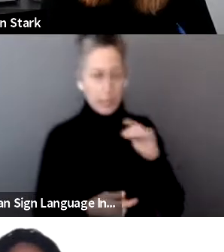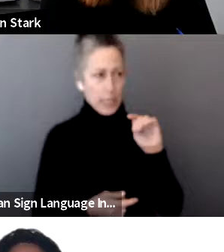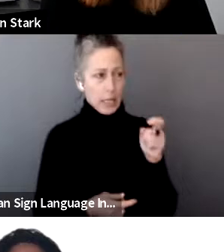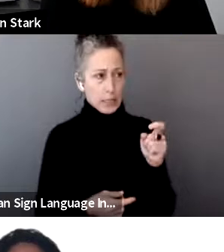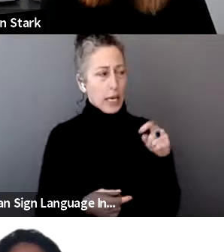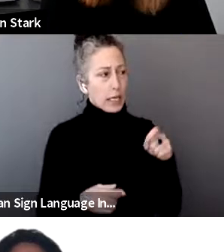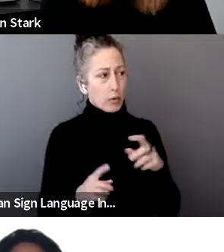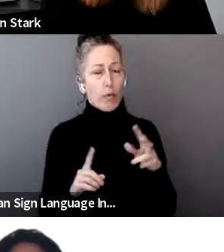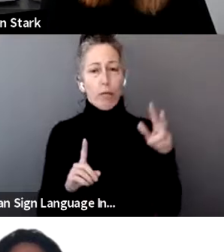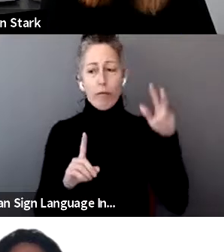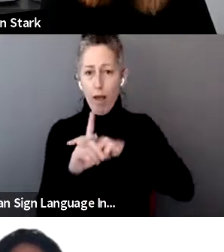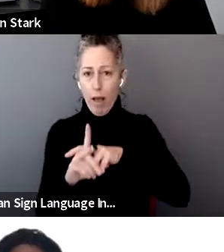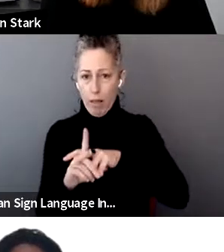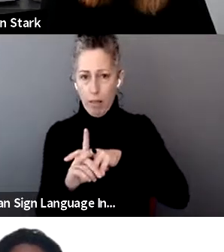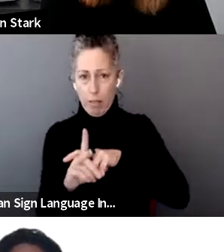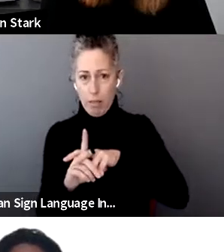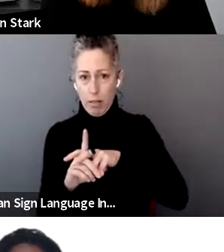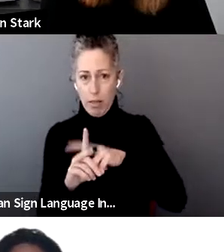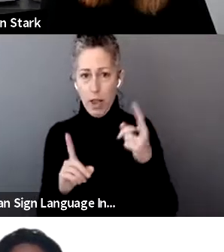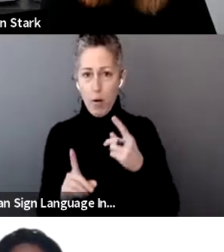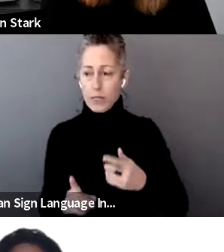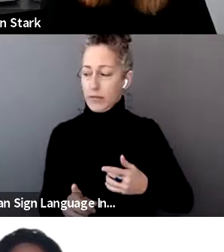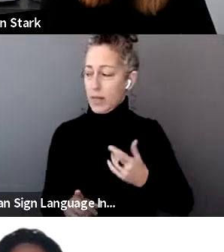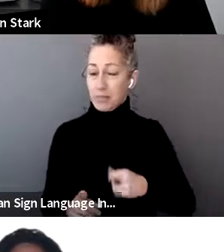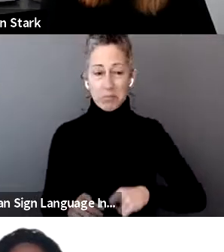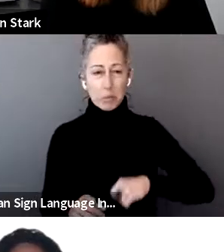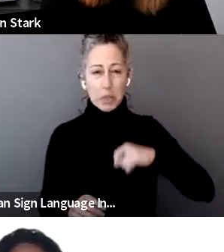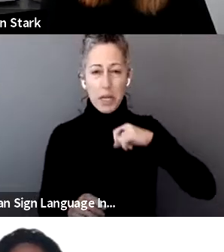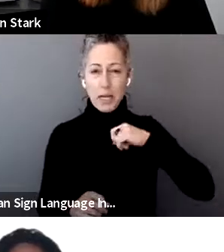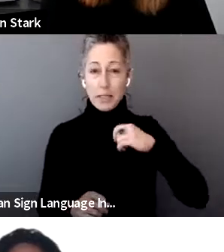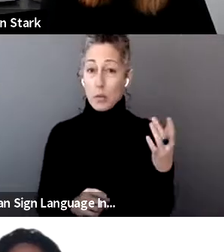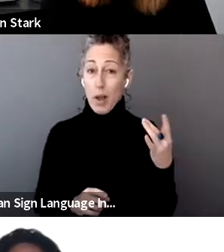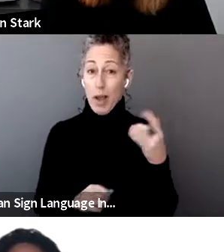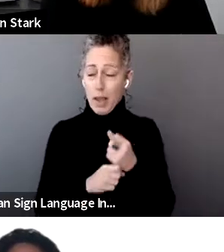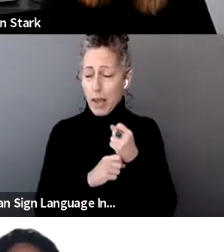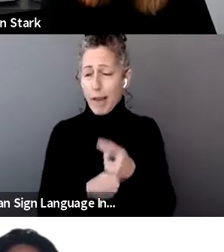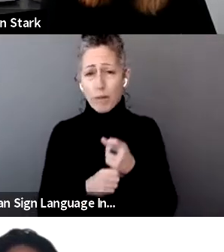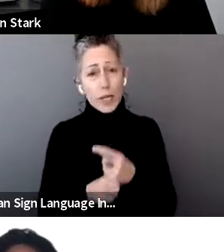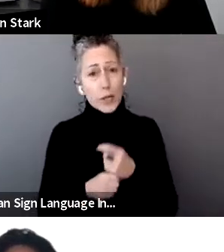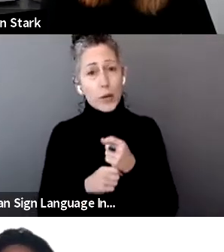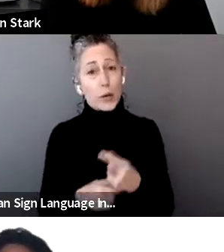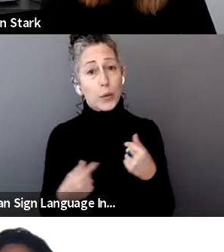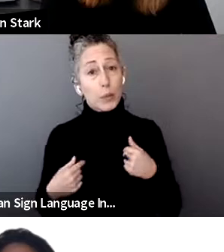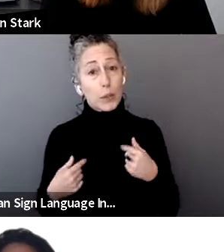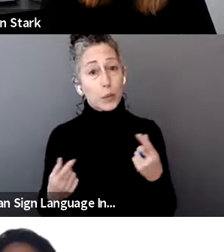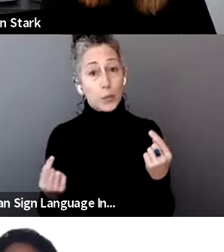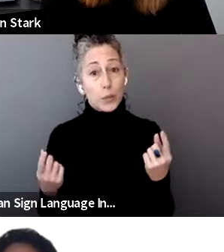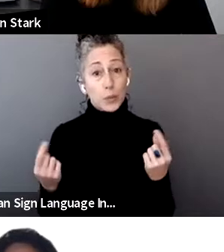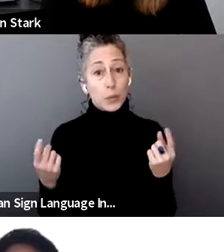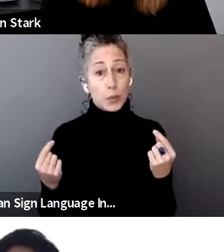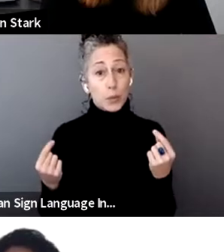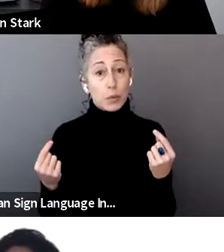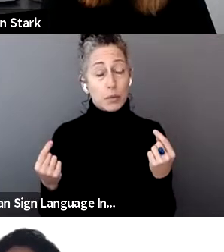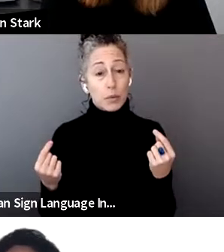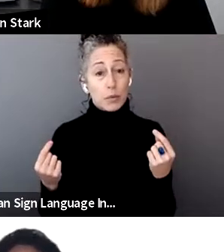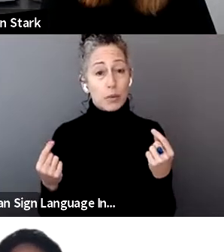always say that I felt a sense of pride when fouling taxes each and every year, because even though no one